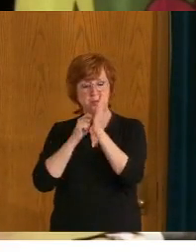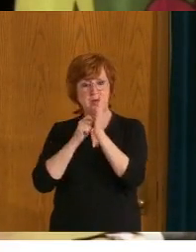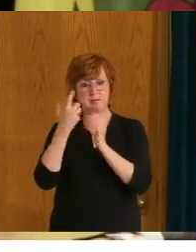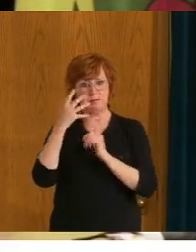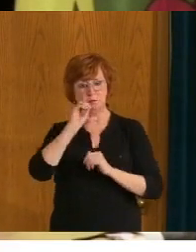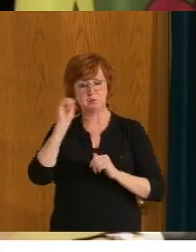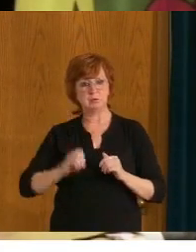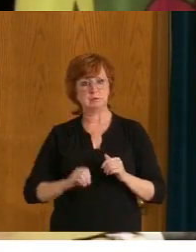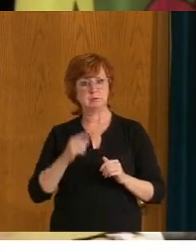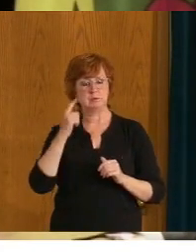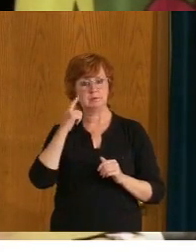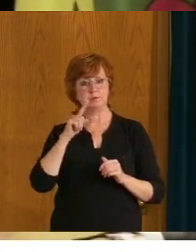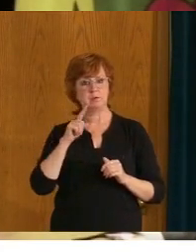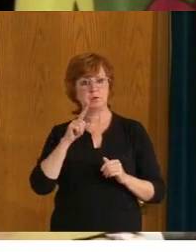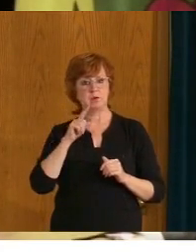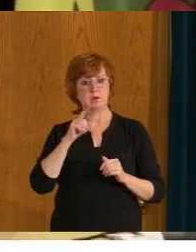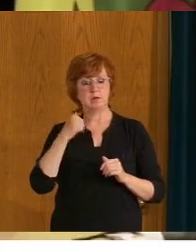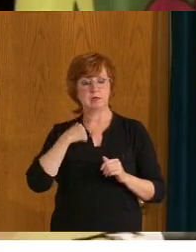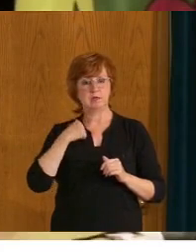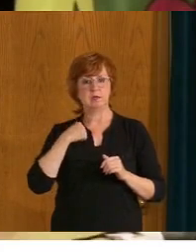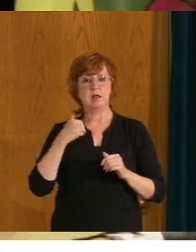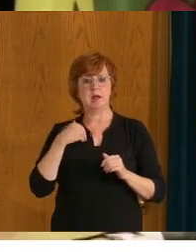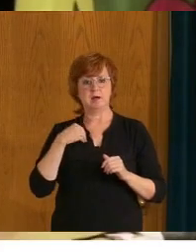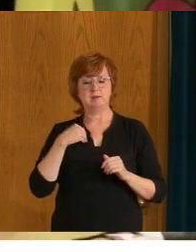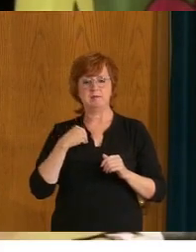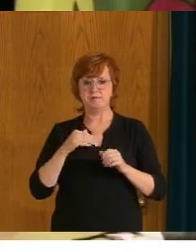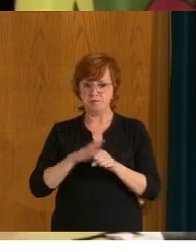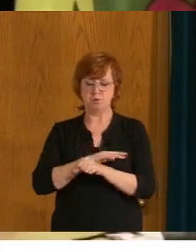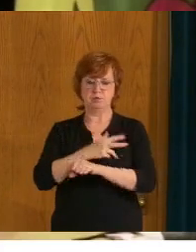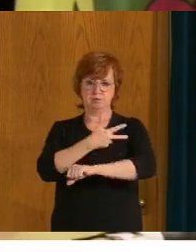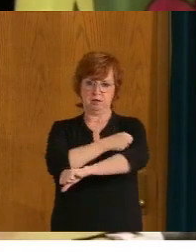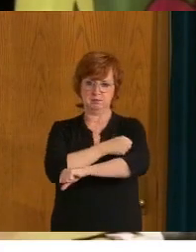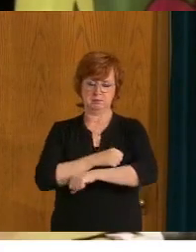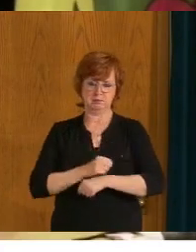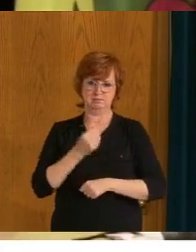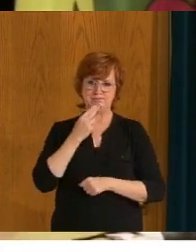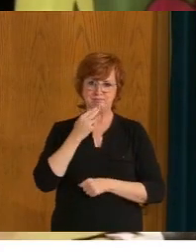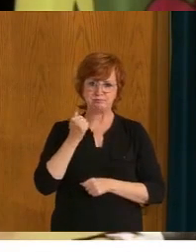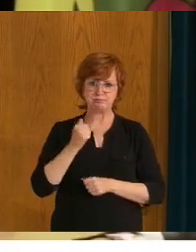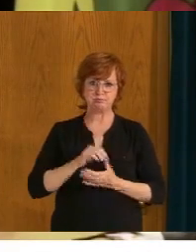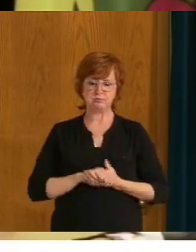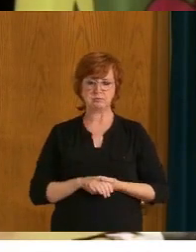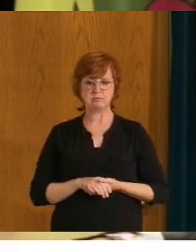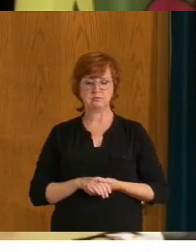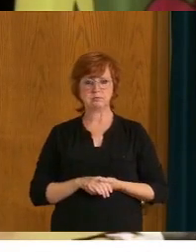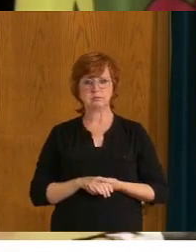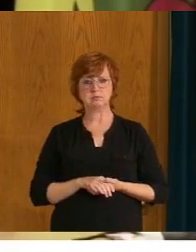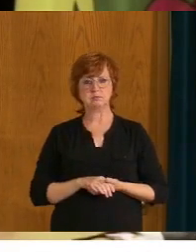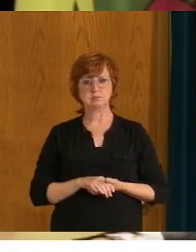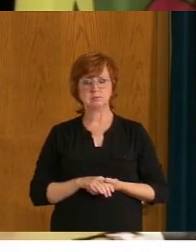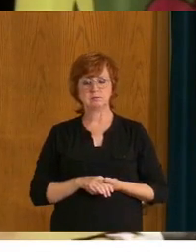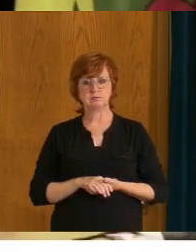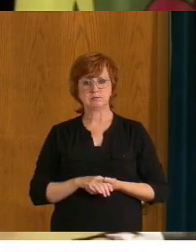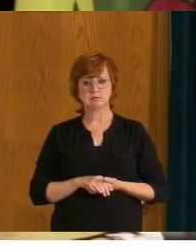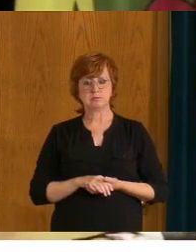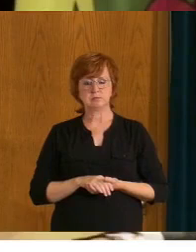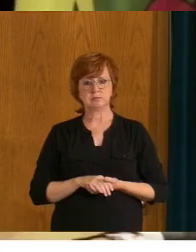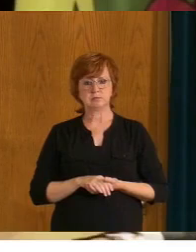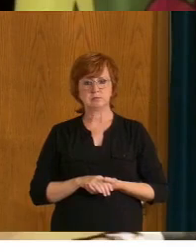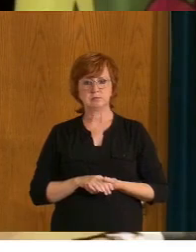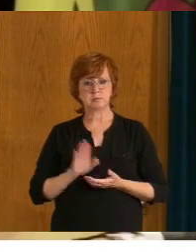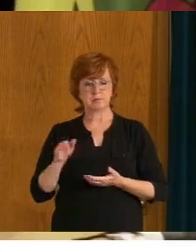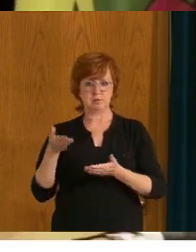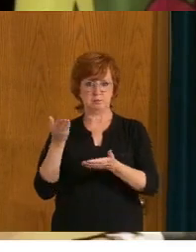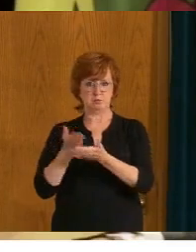in Canada are from people that are fully vaccinated. Uh, that is, if, if that isn't, uh, proof enough that vaccines are